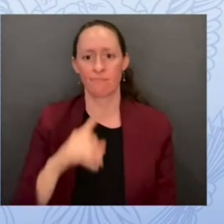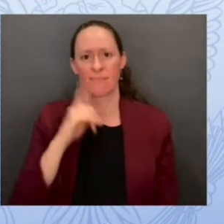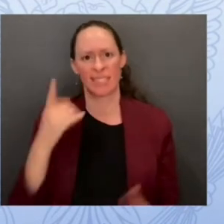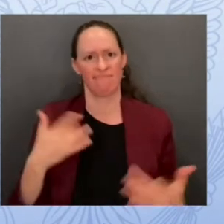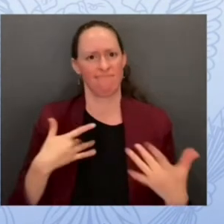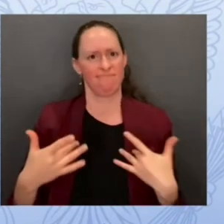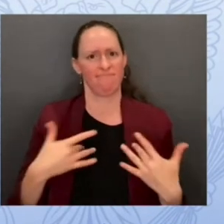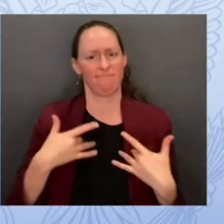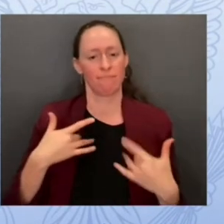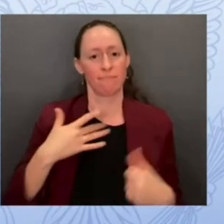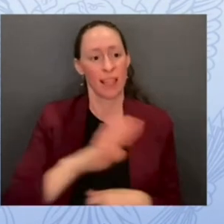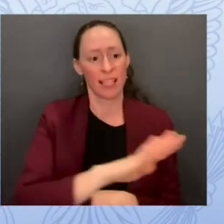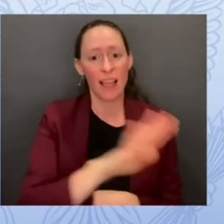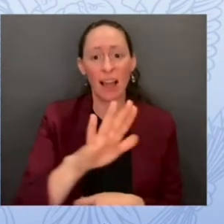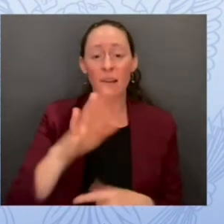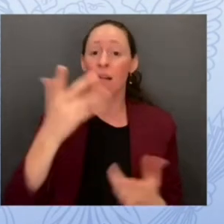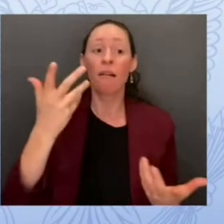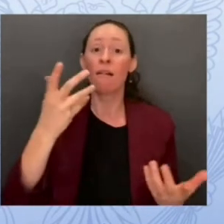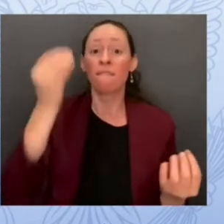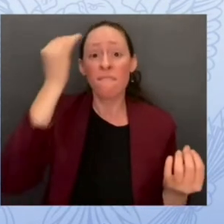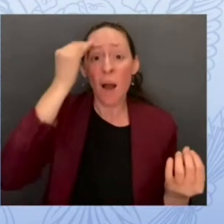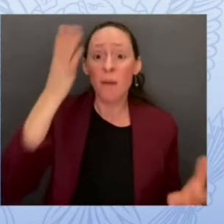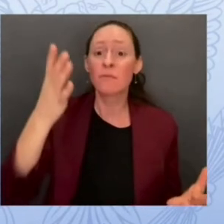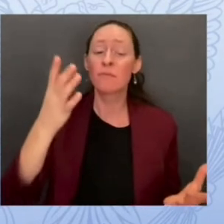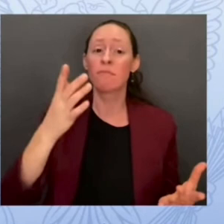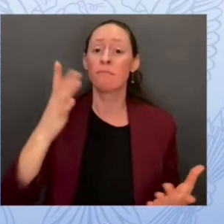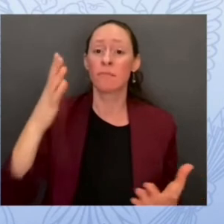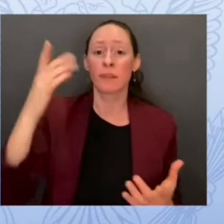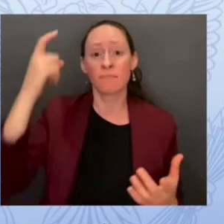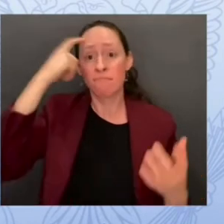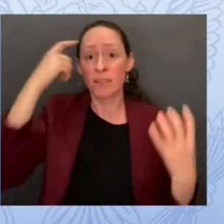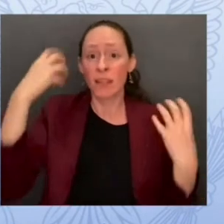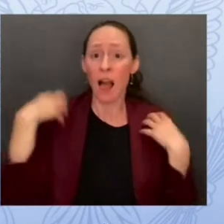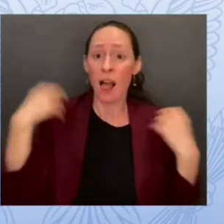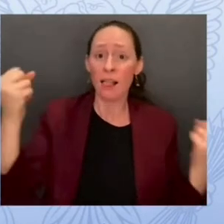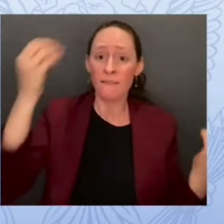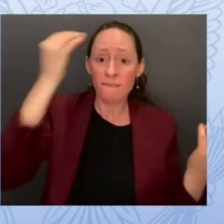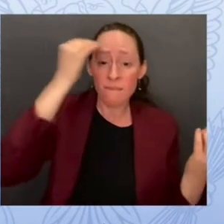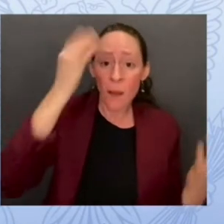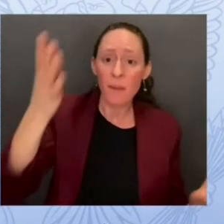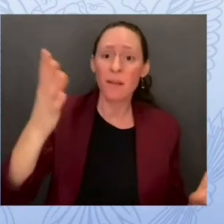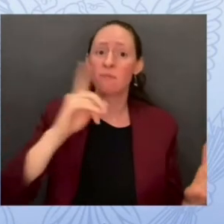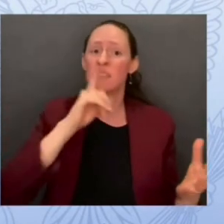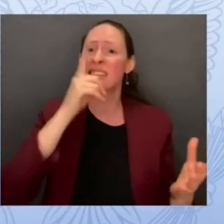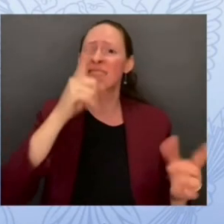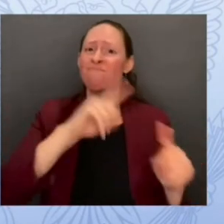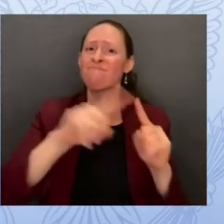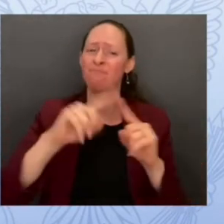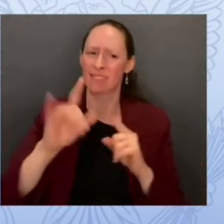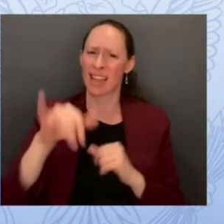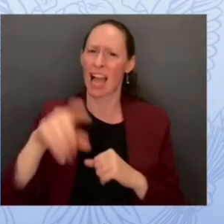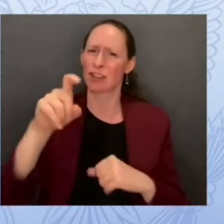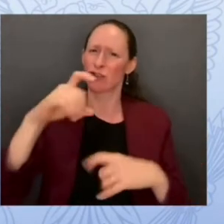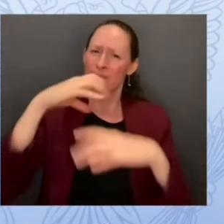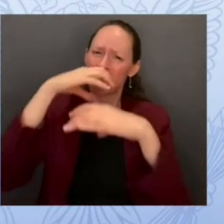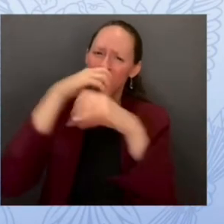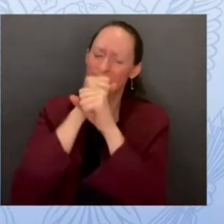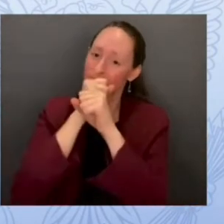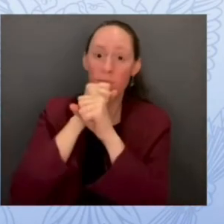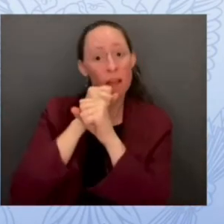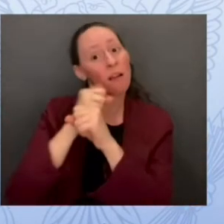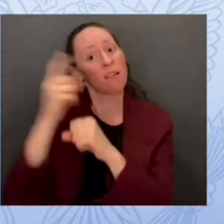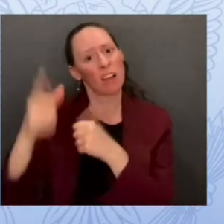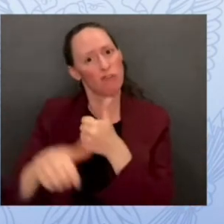sensitive information that really should be protected released online data that hurts kids hurts families